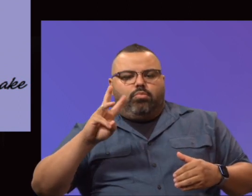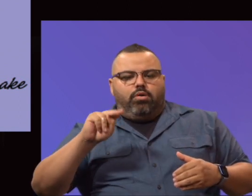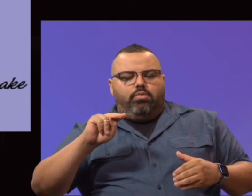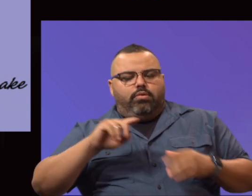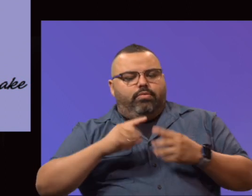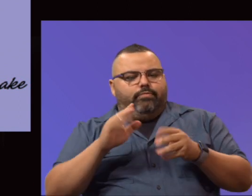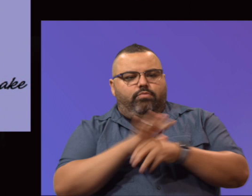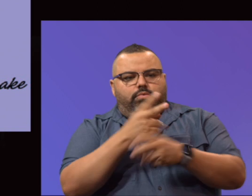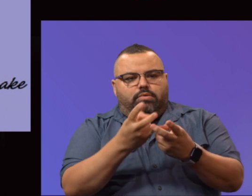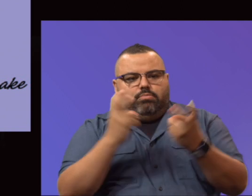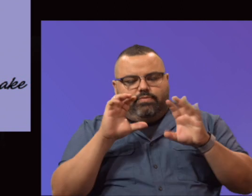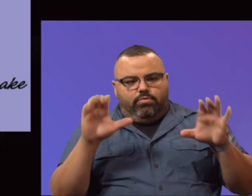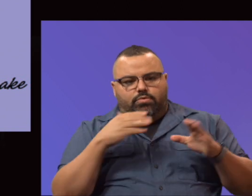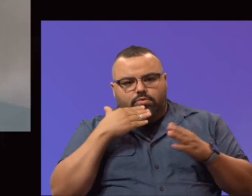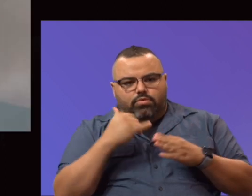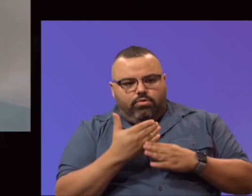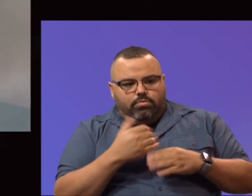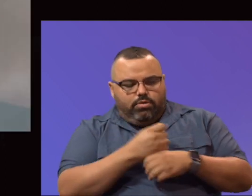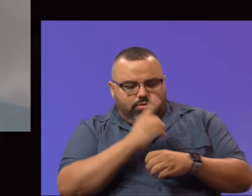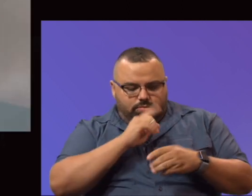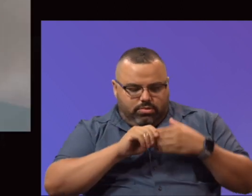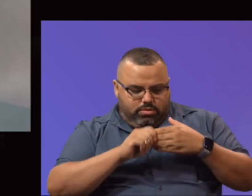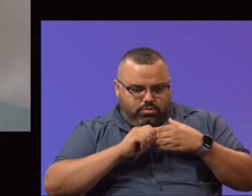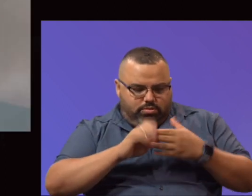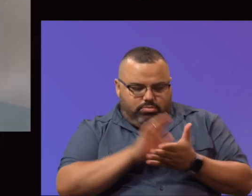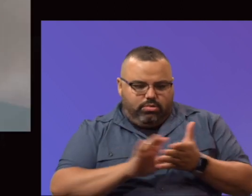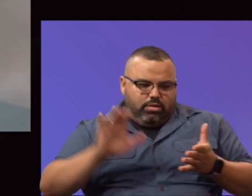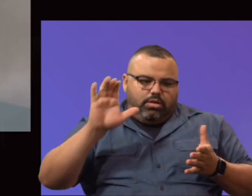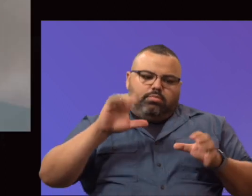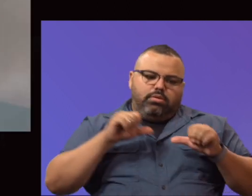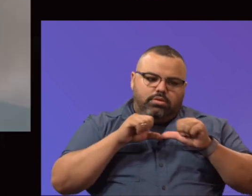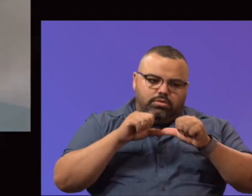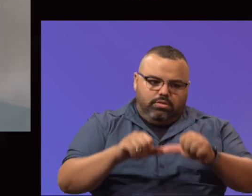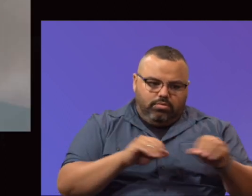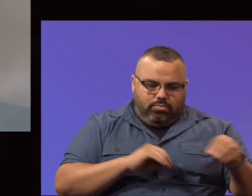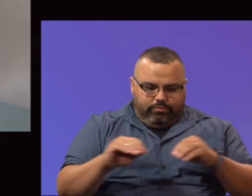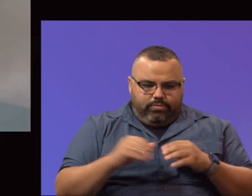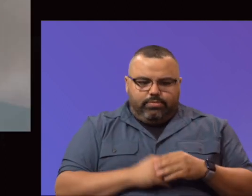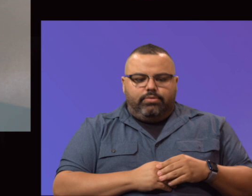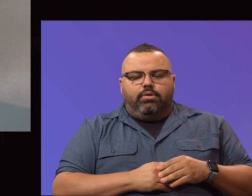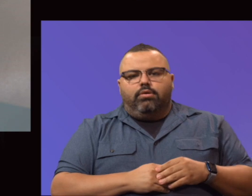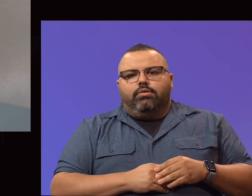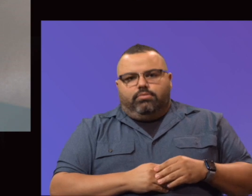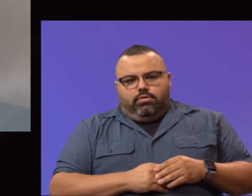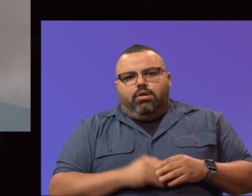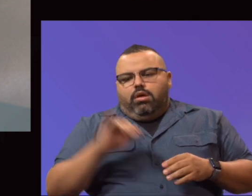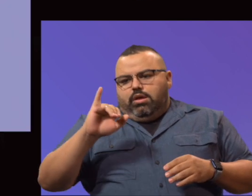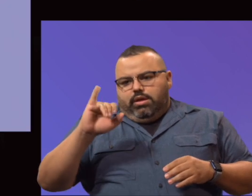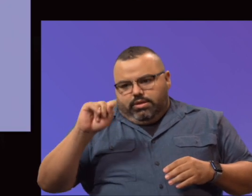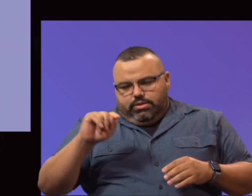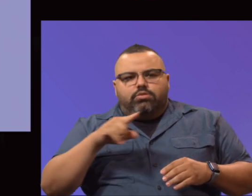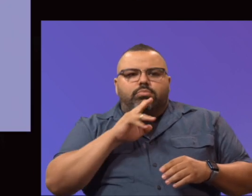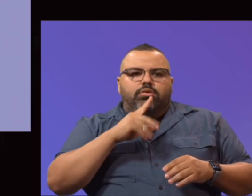ensuring that the Leadership Academy continue to move forward. IT. Let's talk about Dr. Hiron and her team and the great work that they've